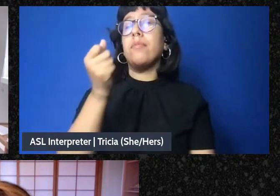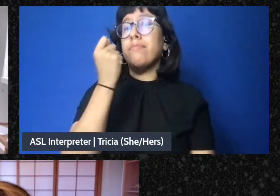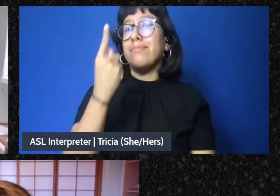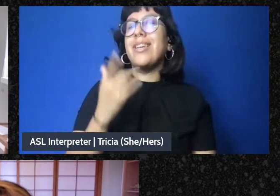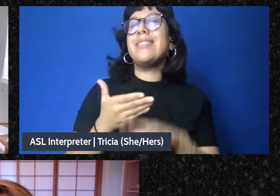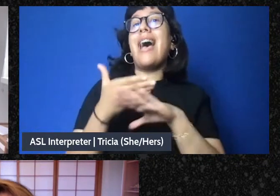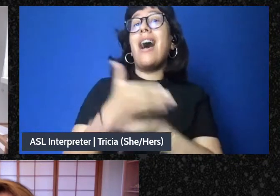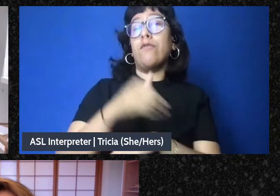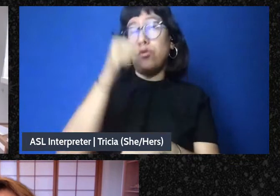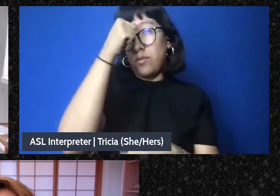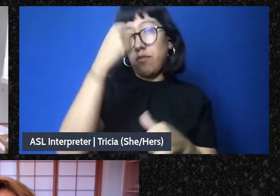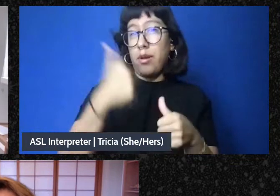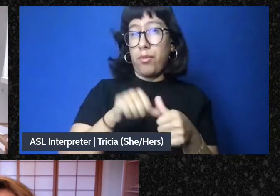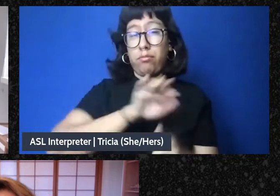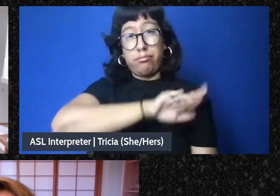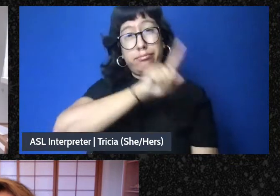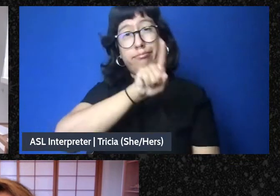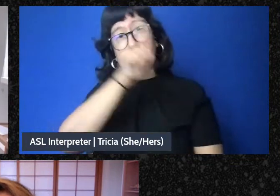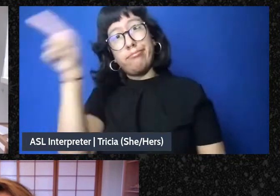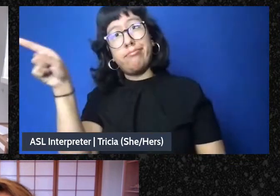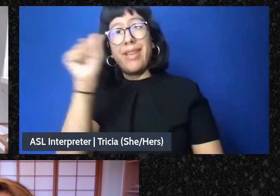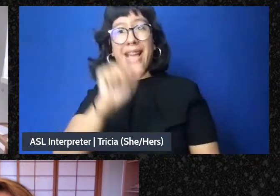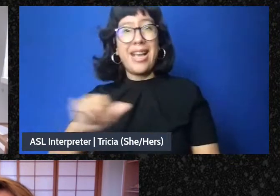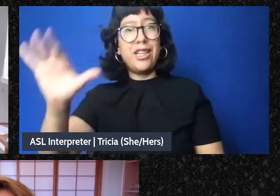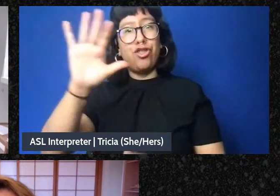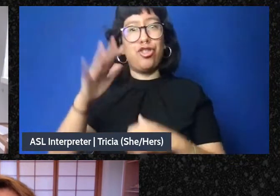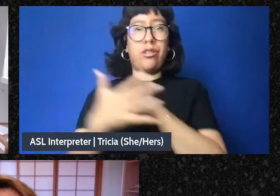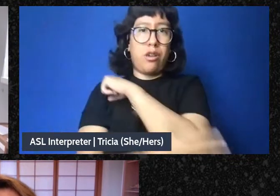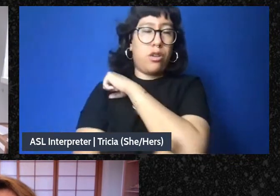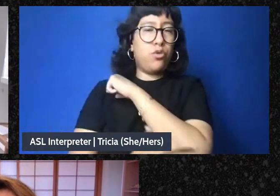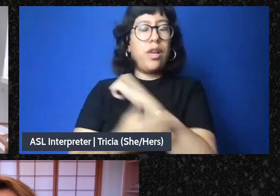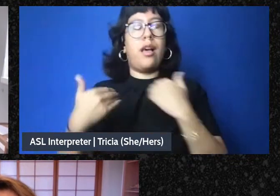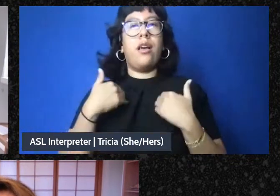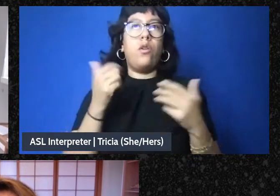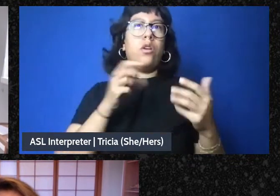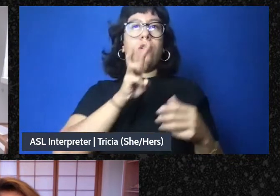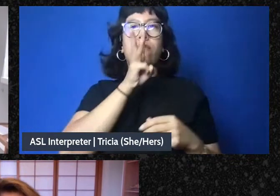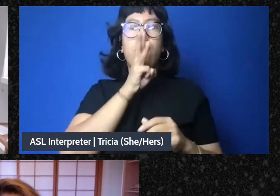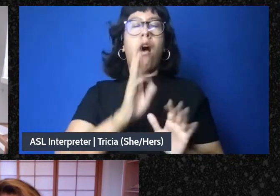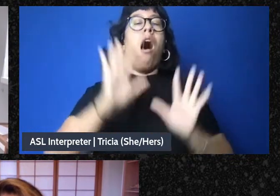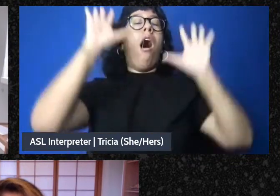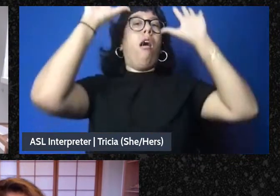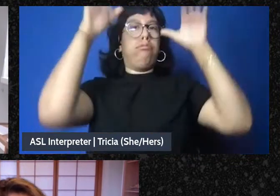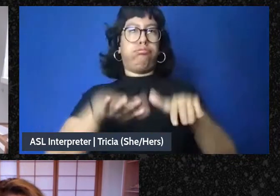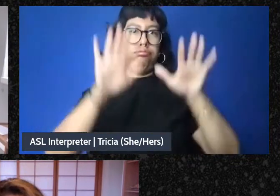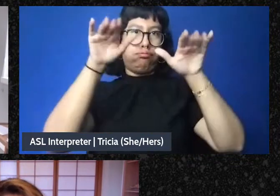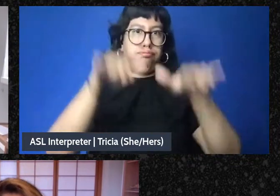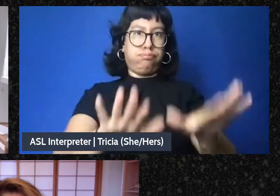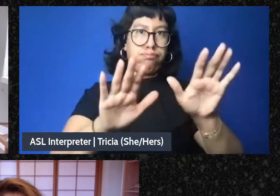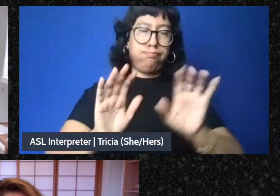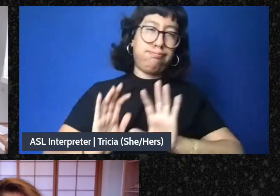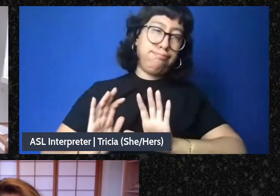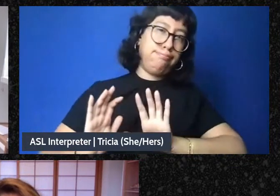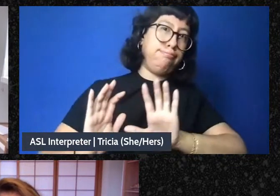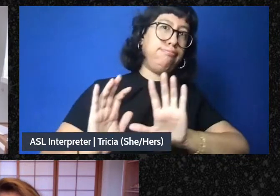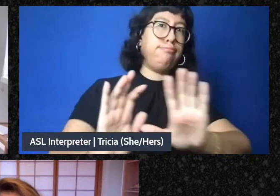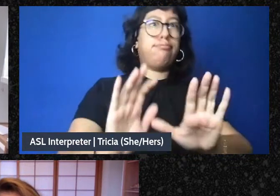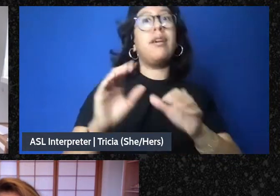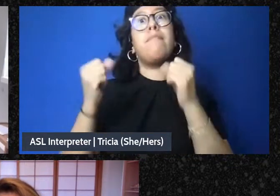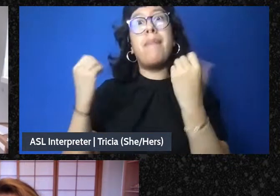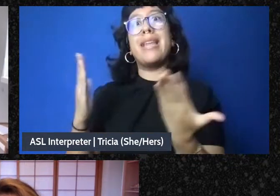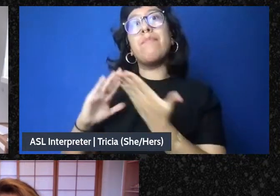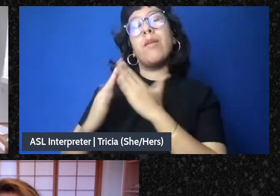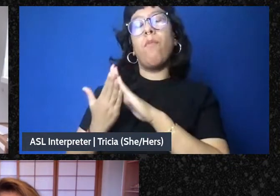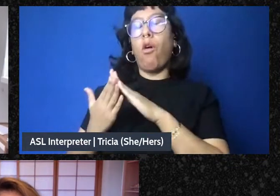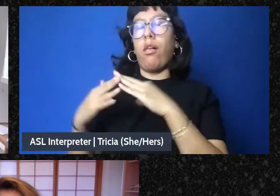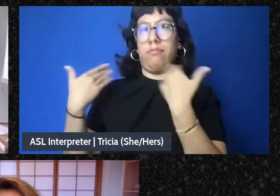tsunami that had killed and displaced huge numbers of people in Sri Lanka